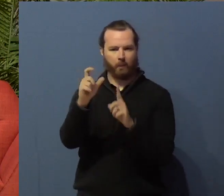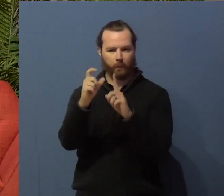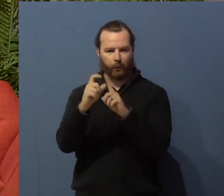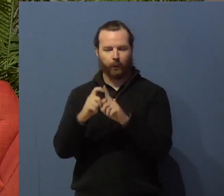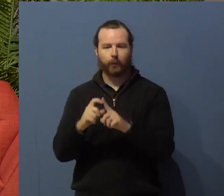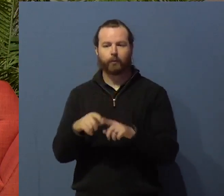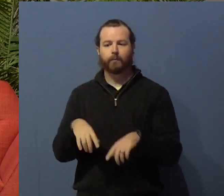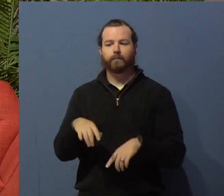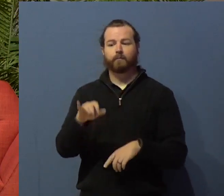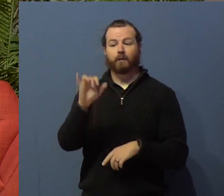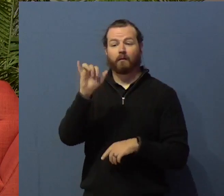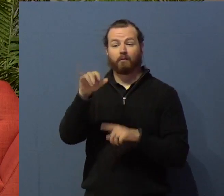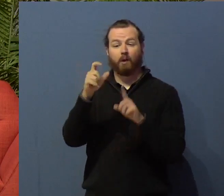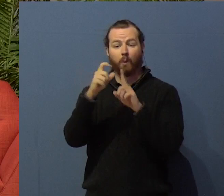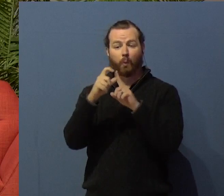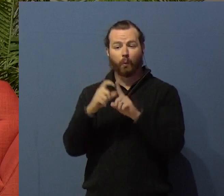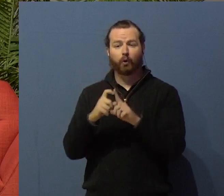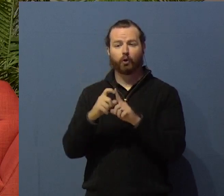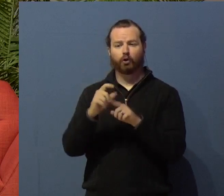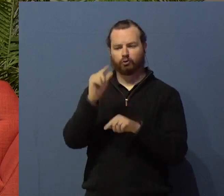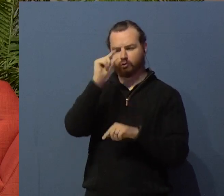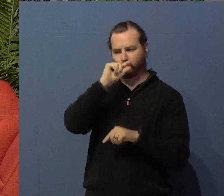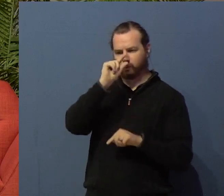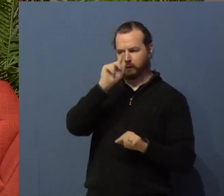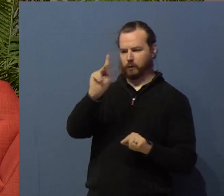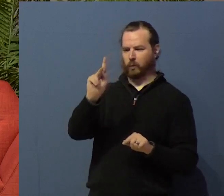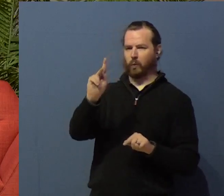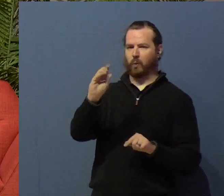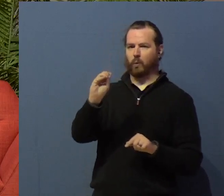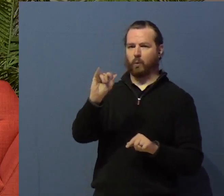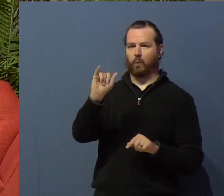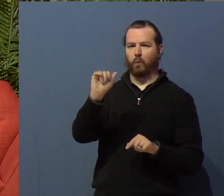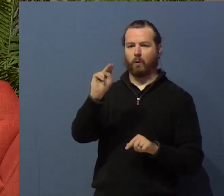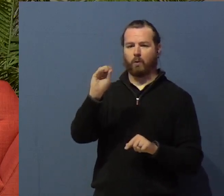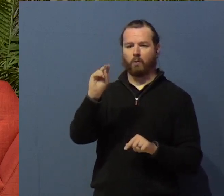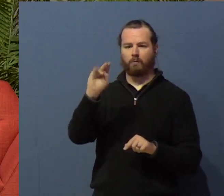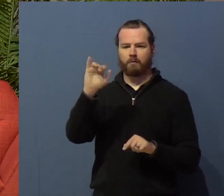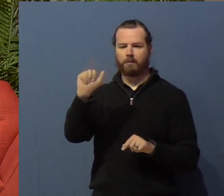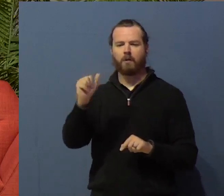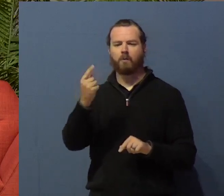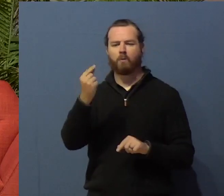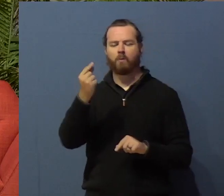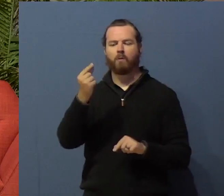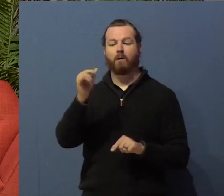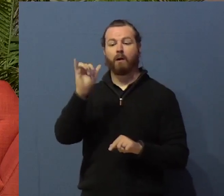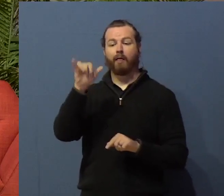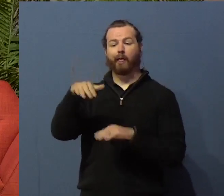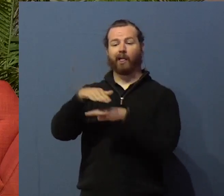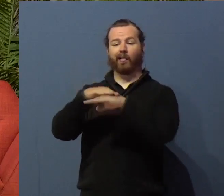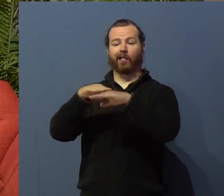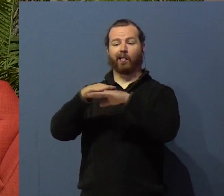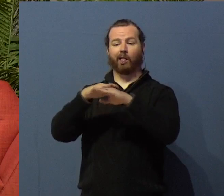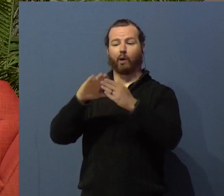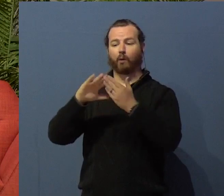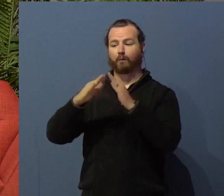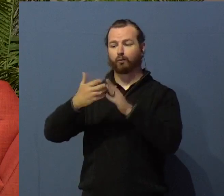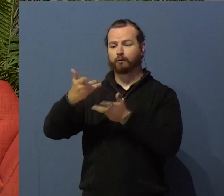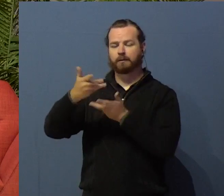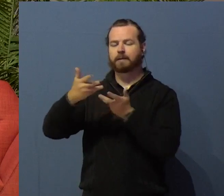Kononia is a much deeper sense of community. Your identity in Kononia comes from God.